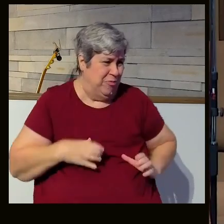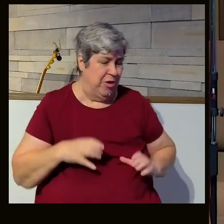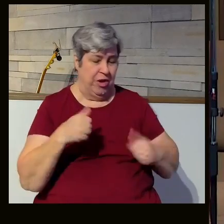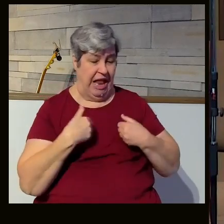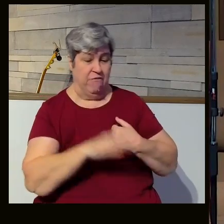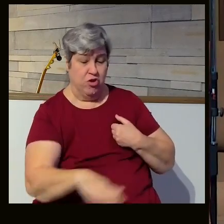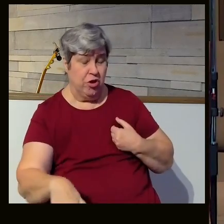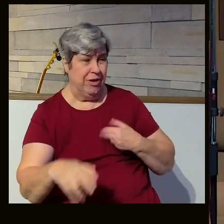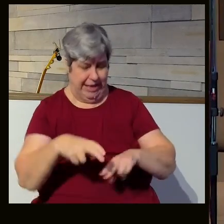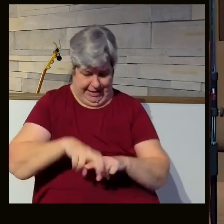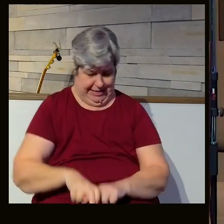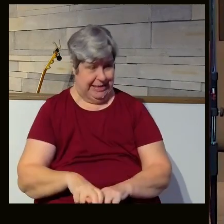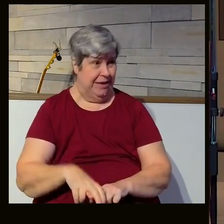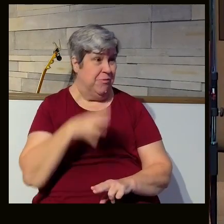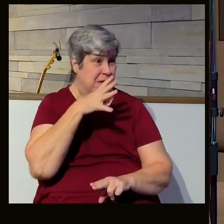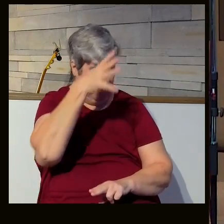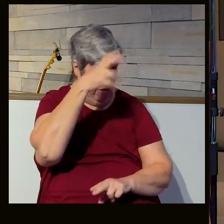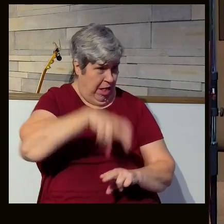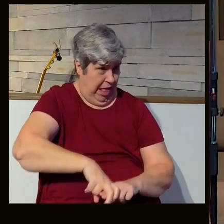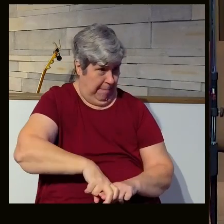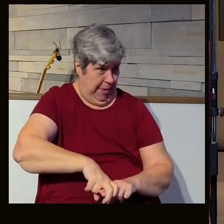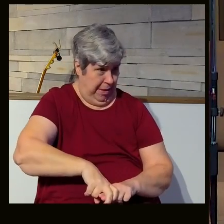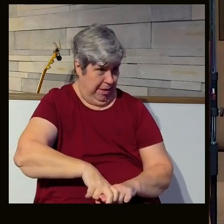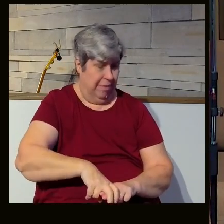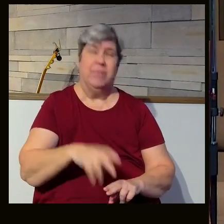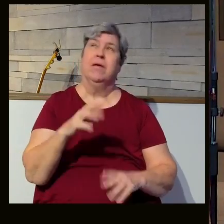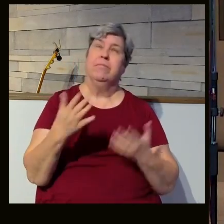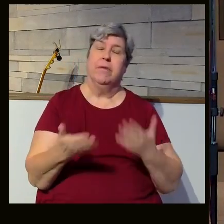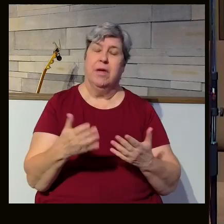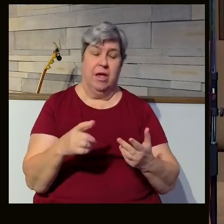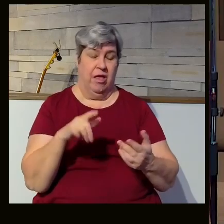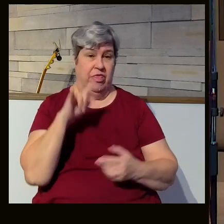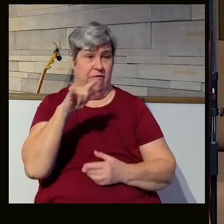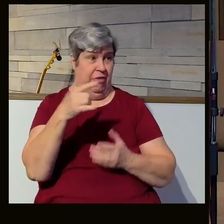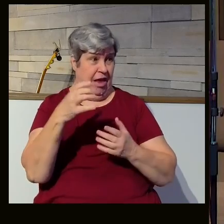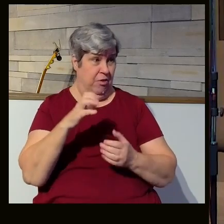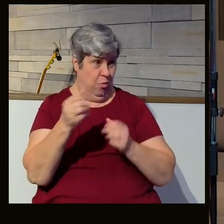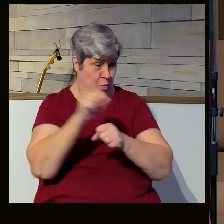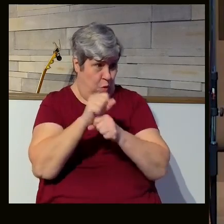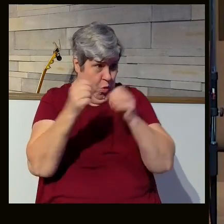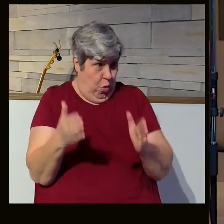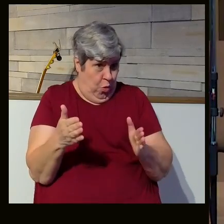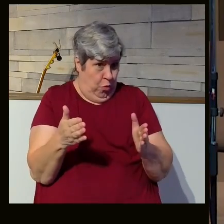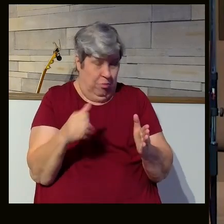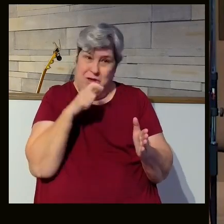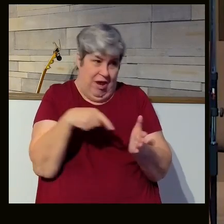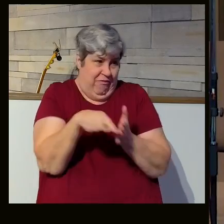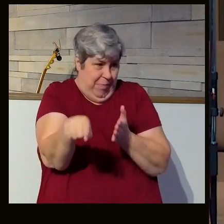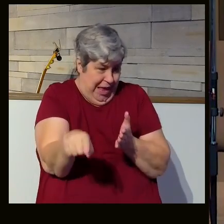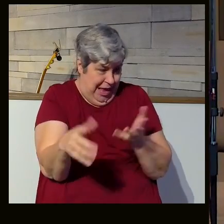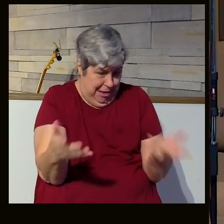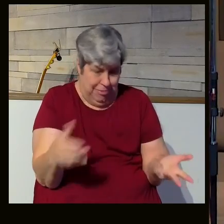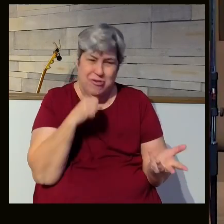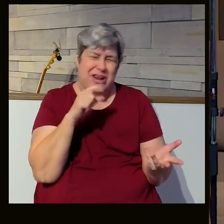children that sit in the laps of parents and they're also on board. The flight crew, well, they don't have to pay,